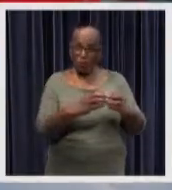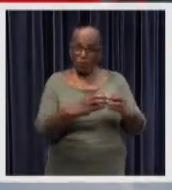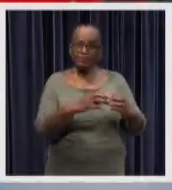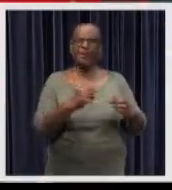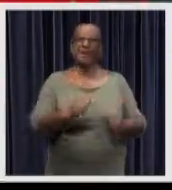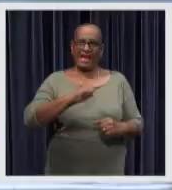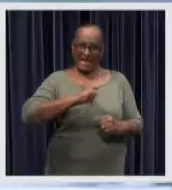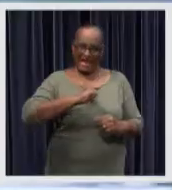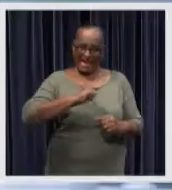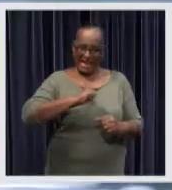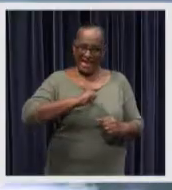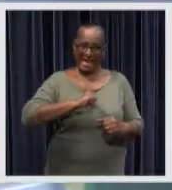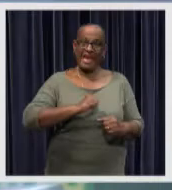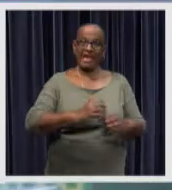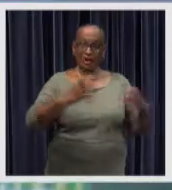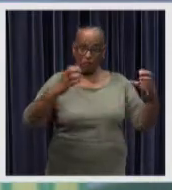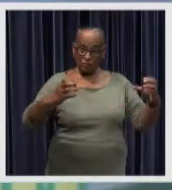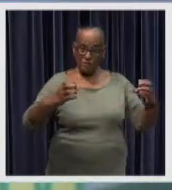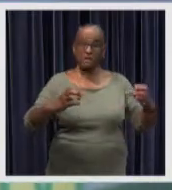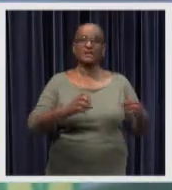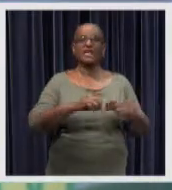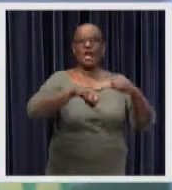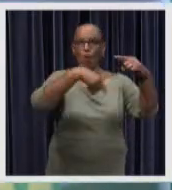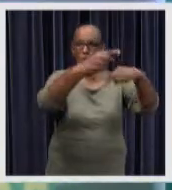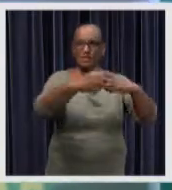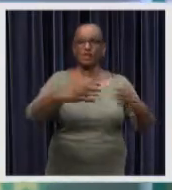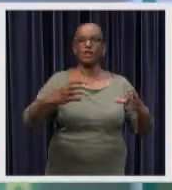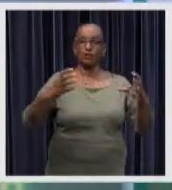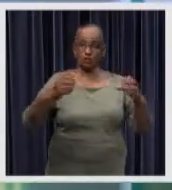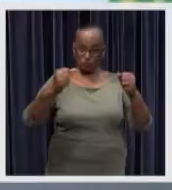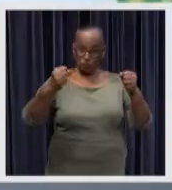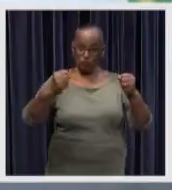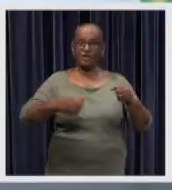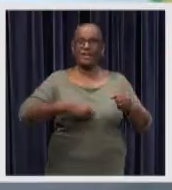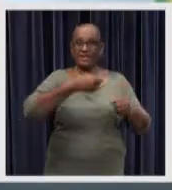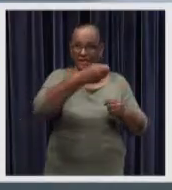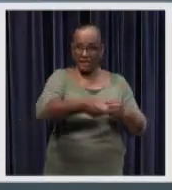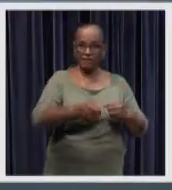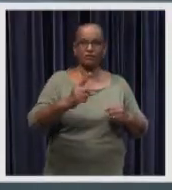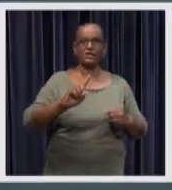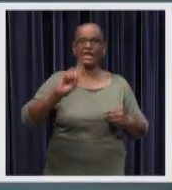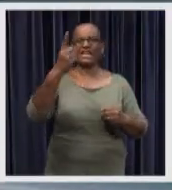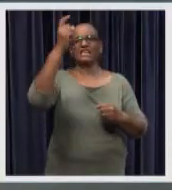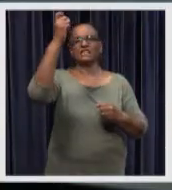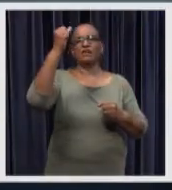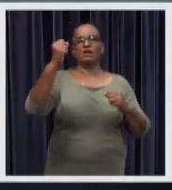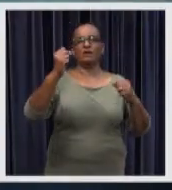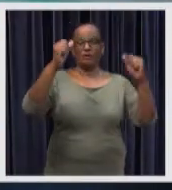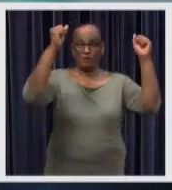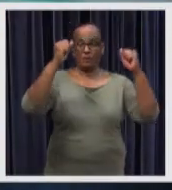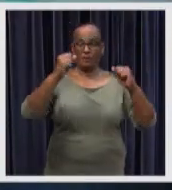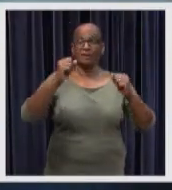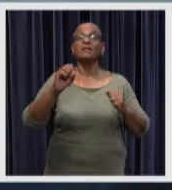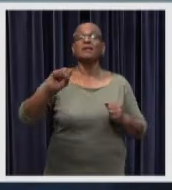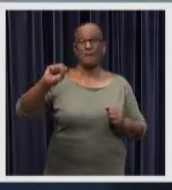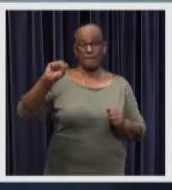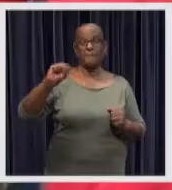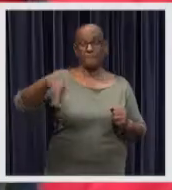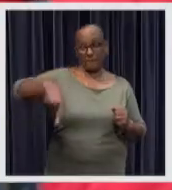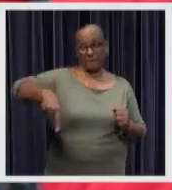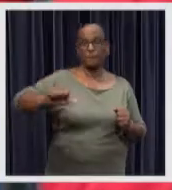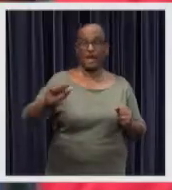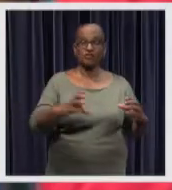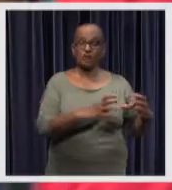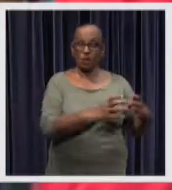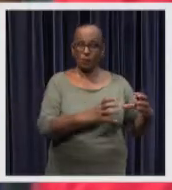companies has made the trophy for the winner managing director maurino pansa of the pansa group was